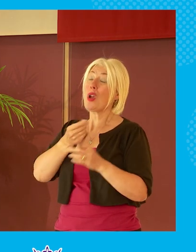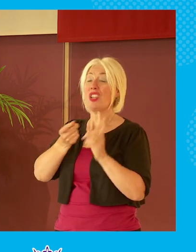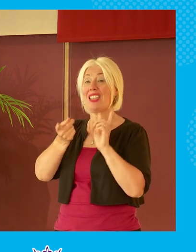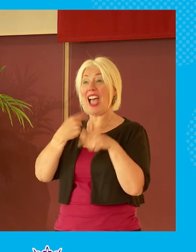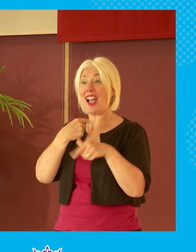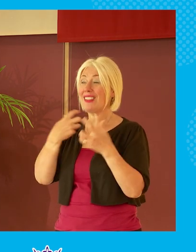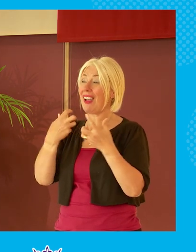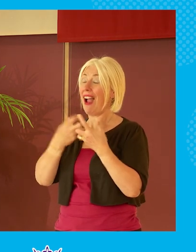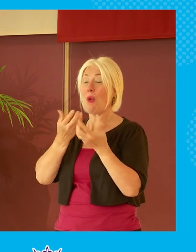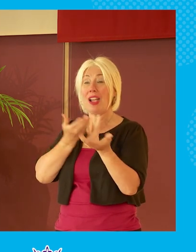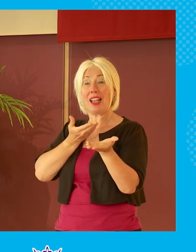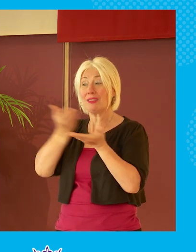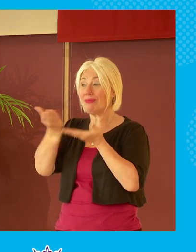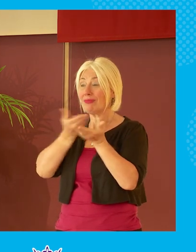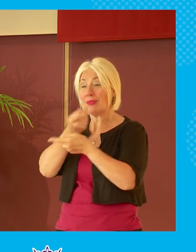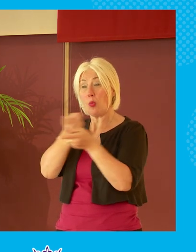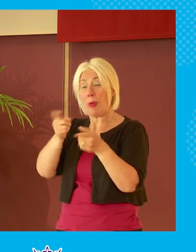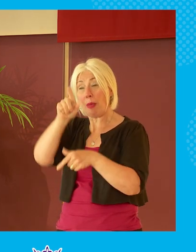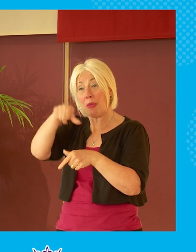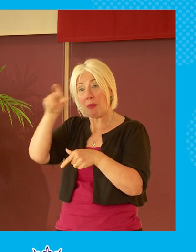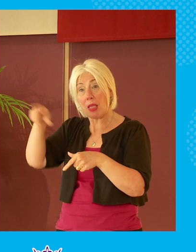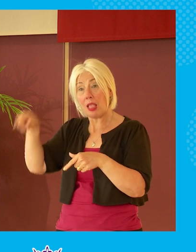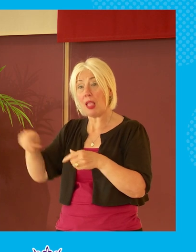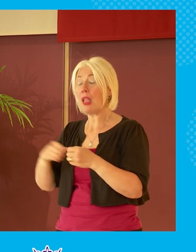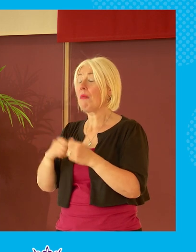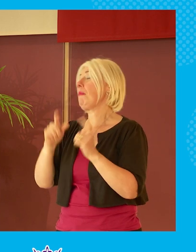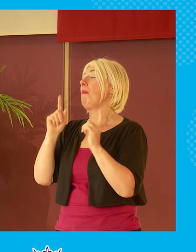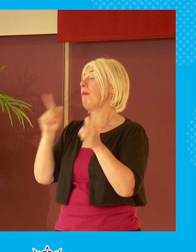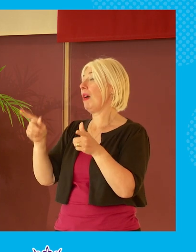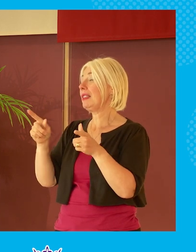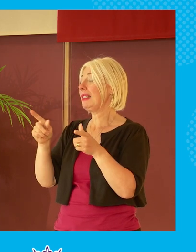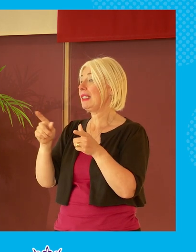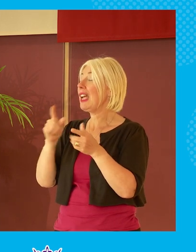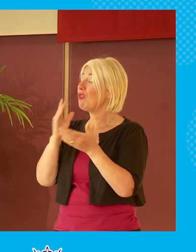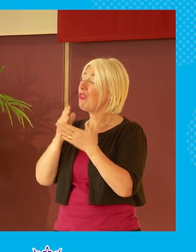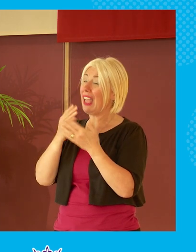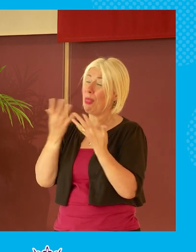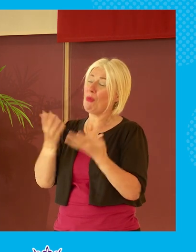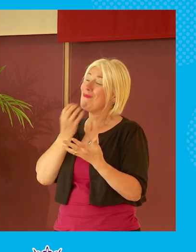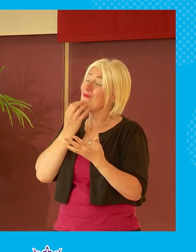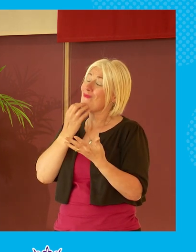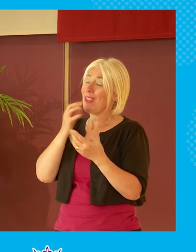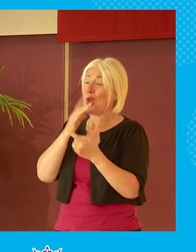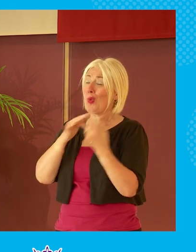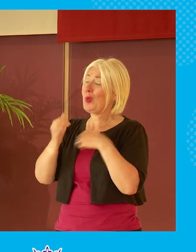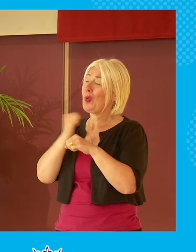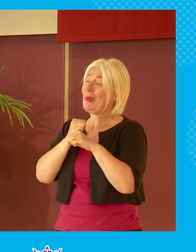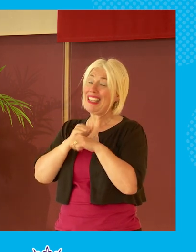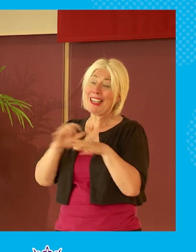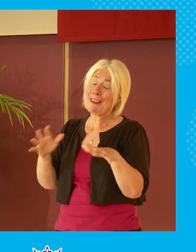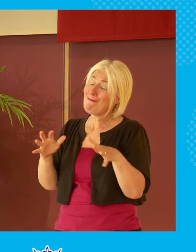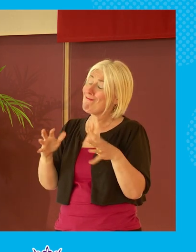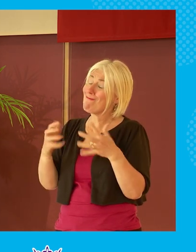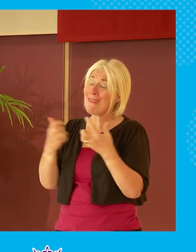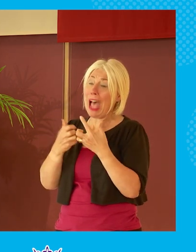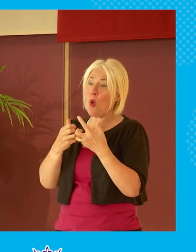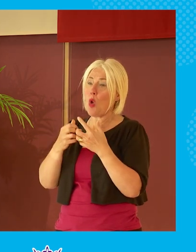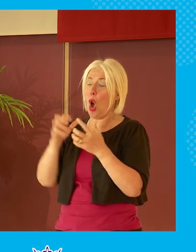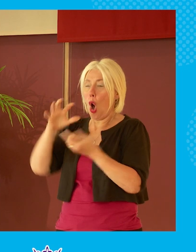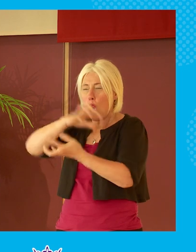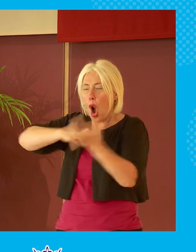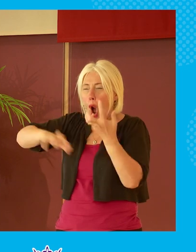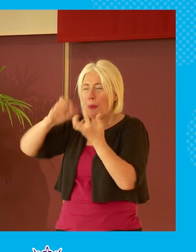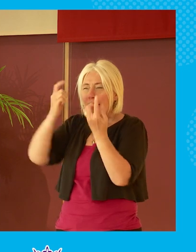better to people i think for the time being and the pluff the the it is social media and it is trying to find ways to condense complex stuff